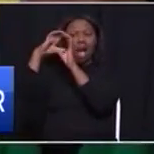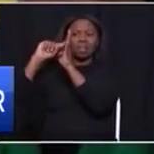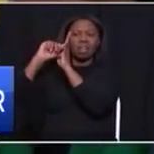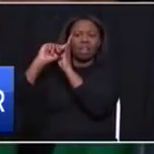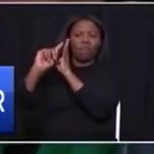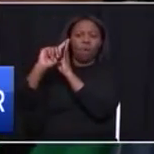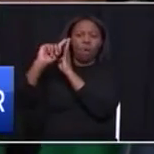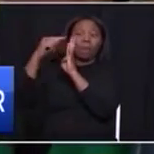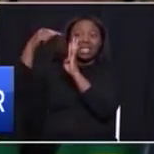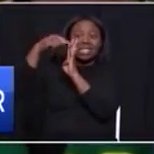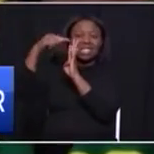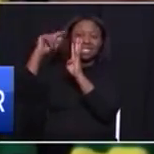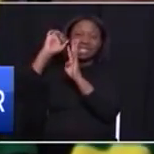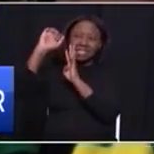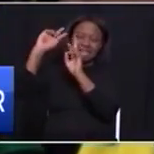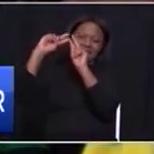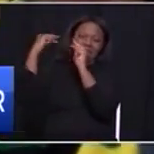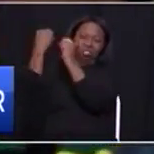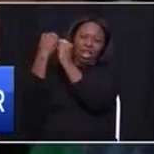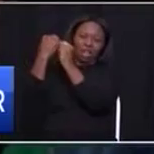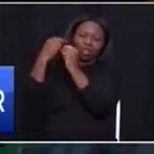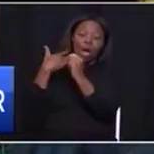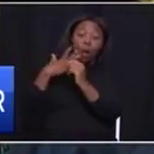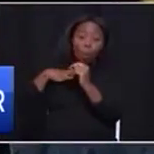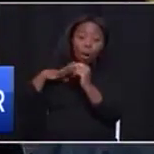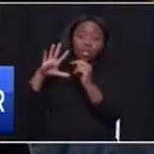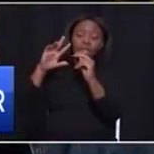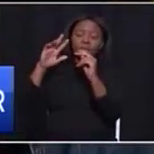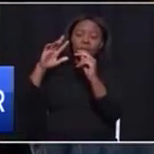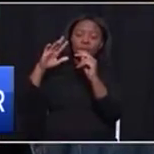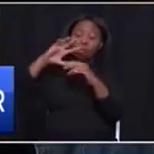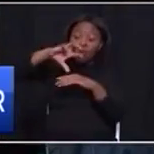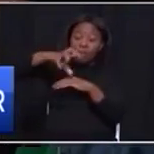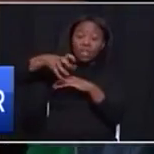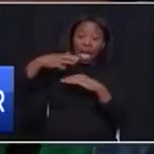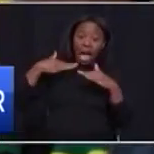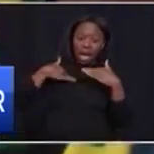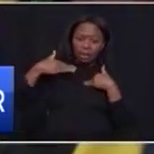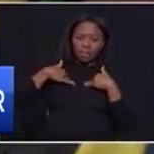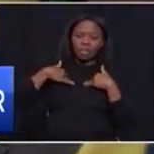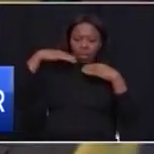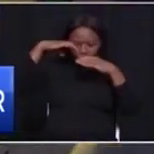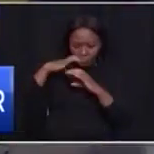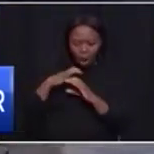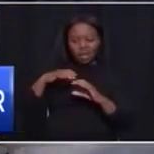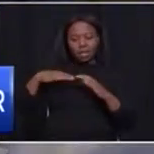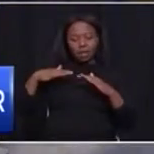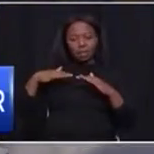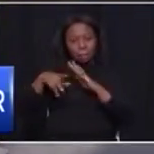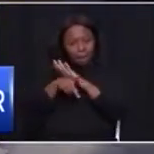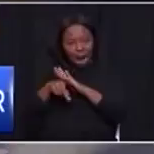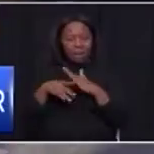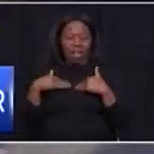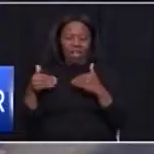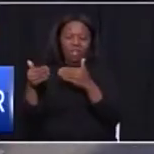hospitals, and I want the attention of this provincial administration to be on the primary health facilities.